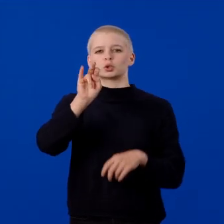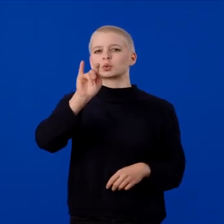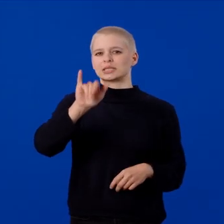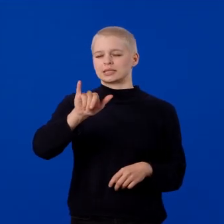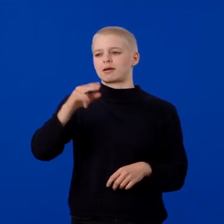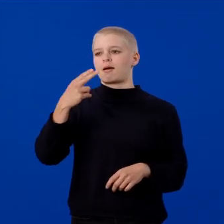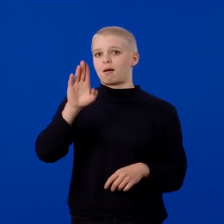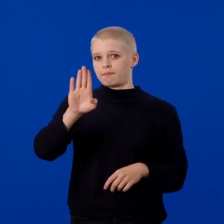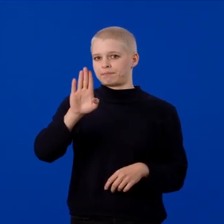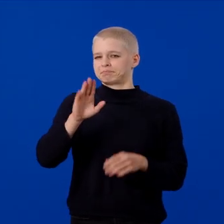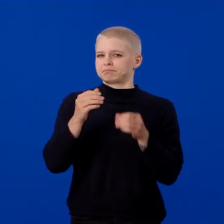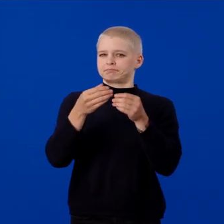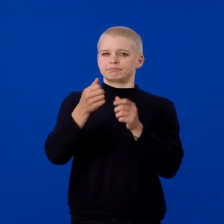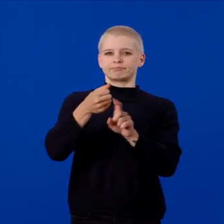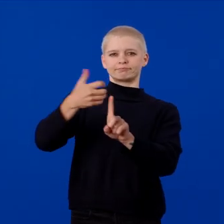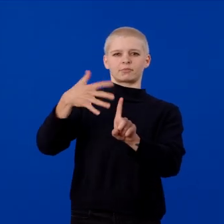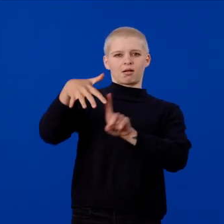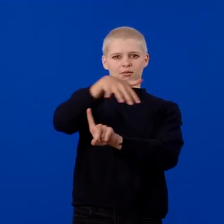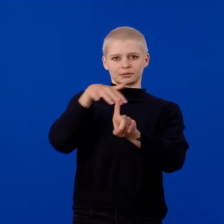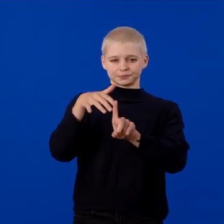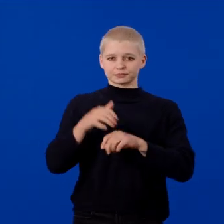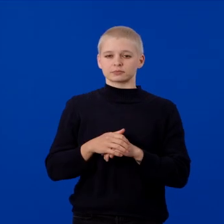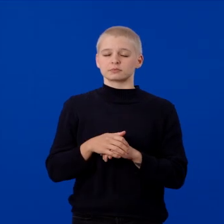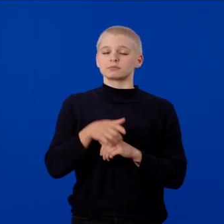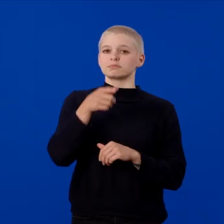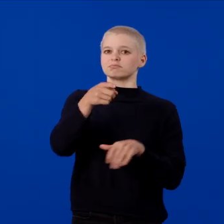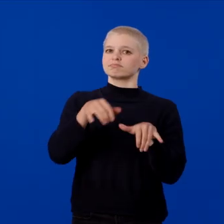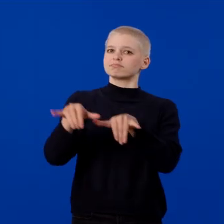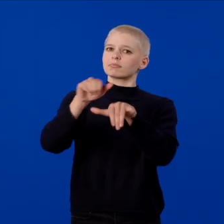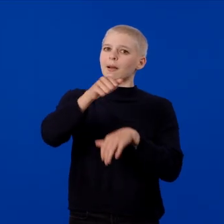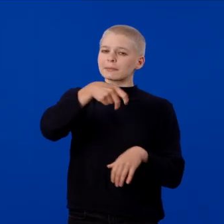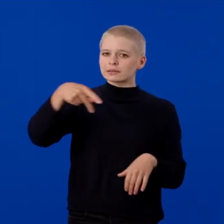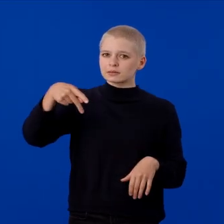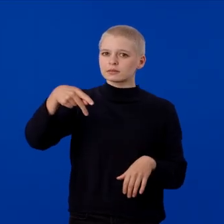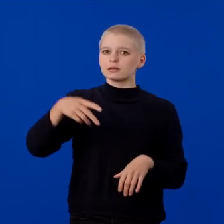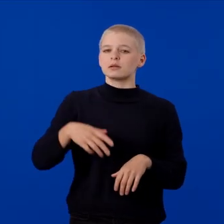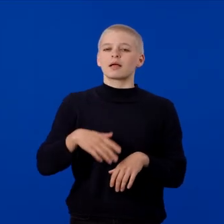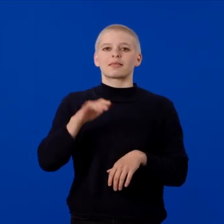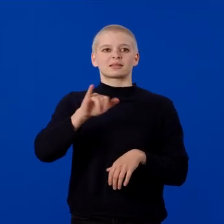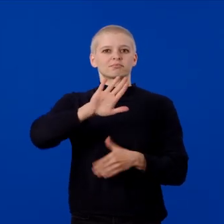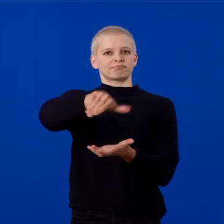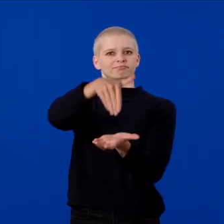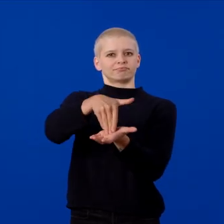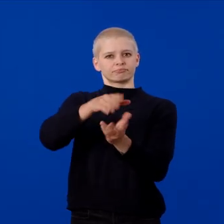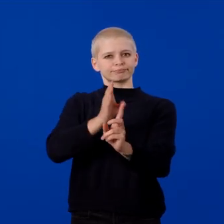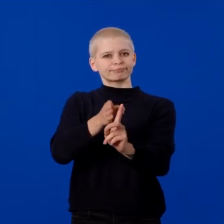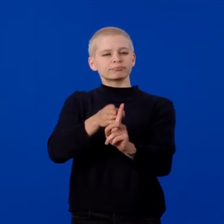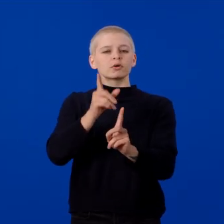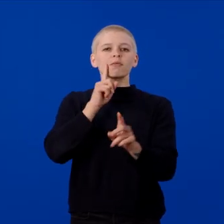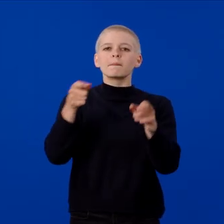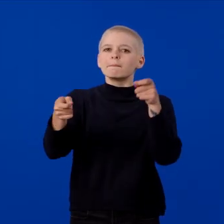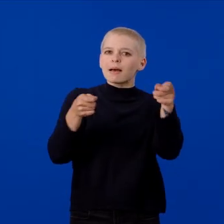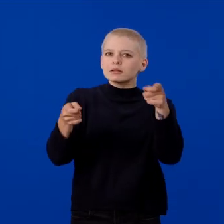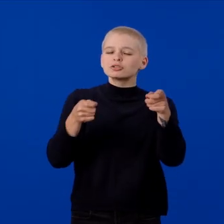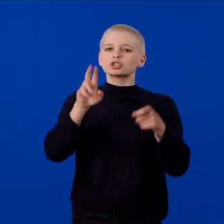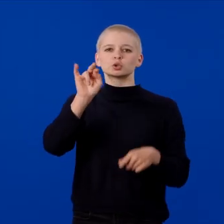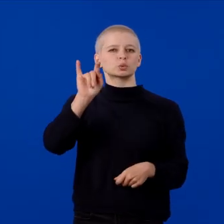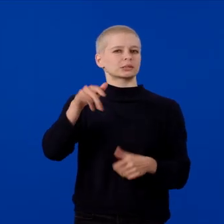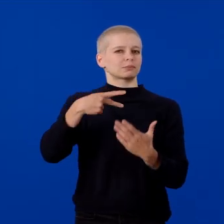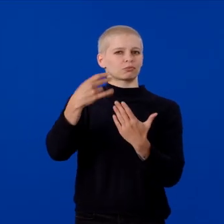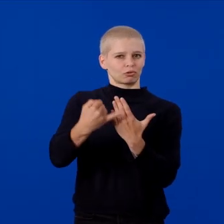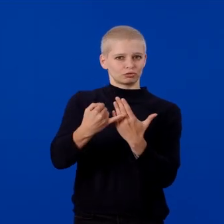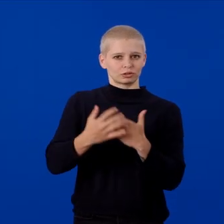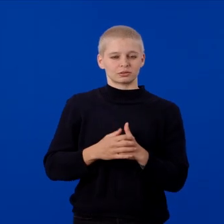For context, the Unity Hub is a standalone application that serves as a central hub for managing Unity projects,